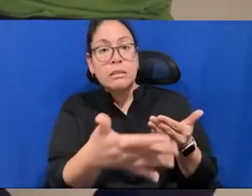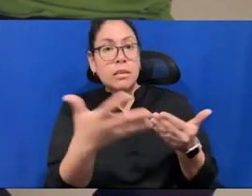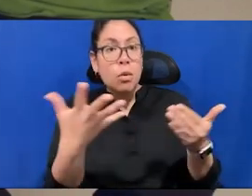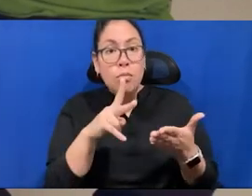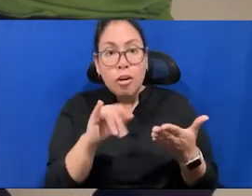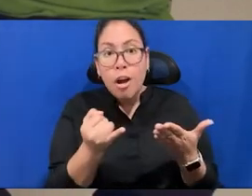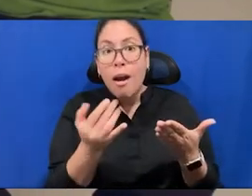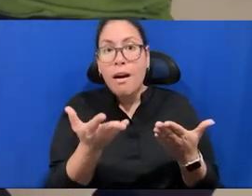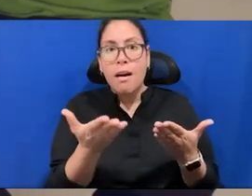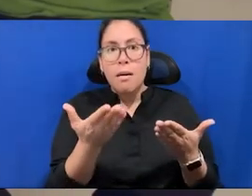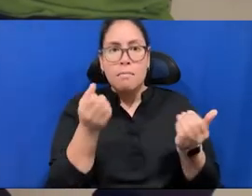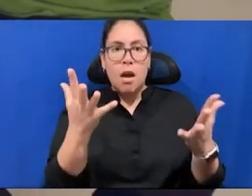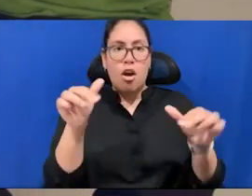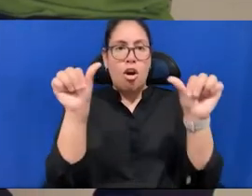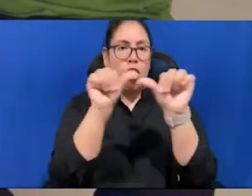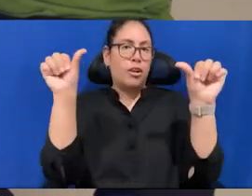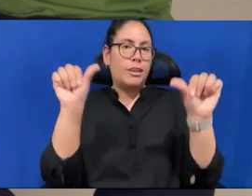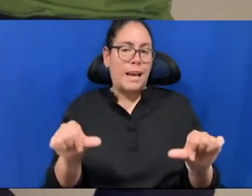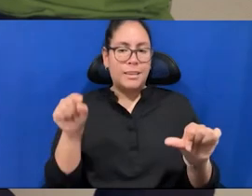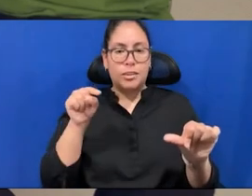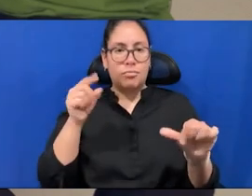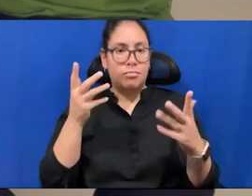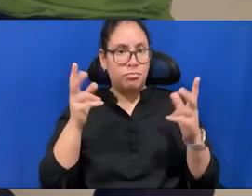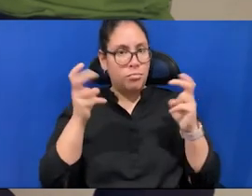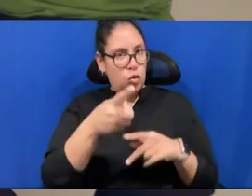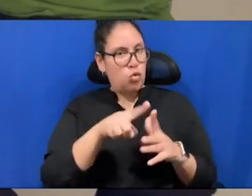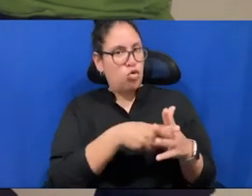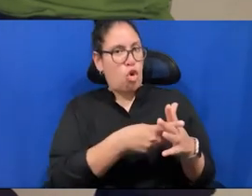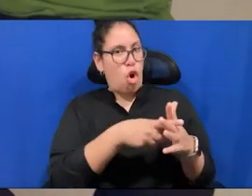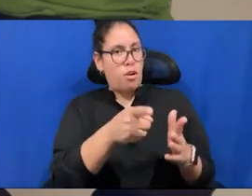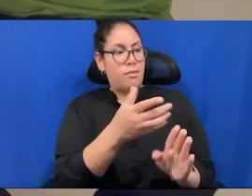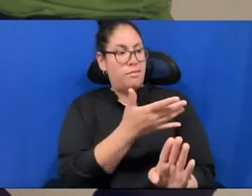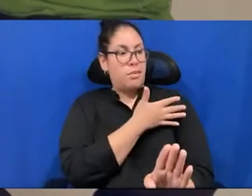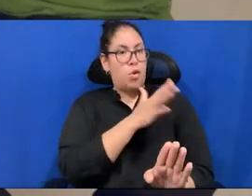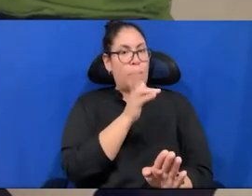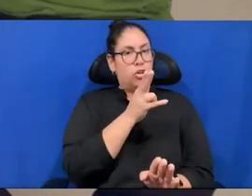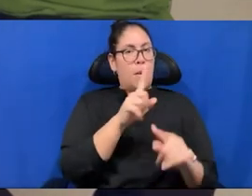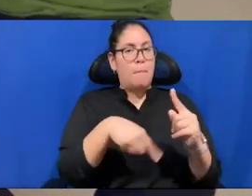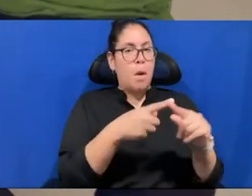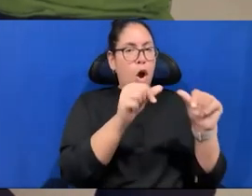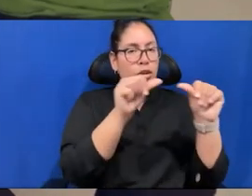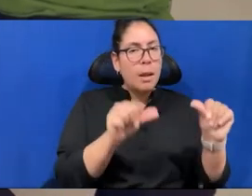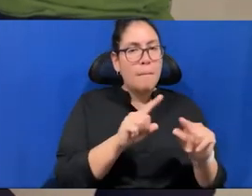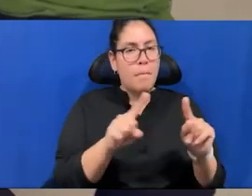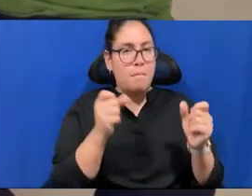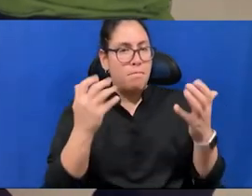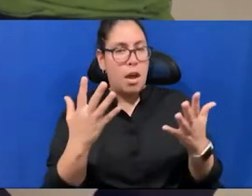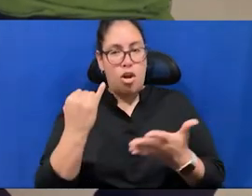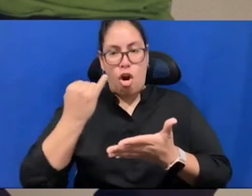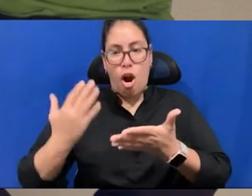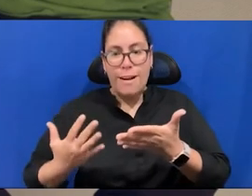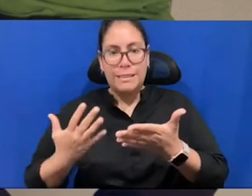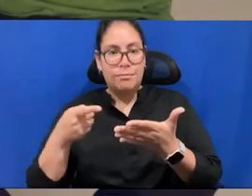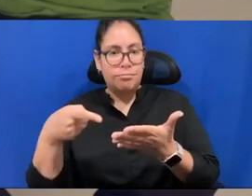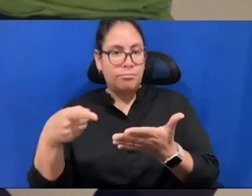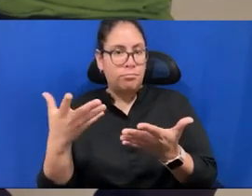unrealized projects. And you started as an architect, but we know very little about artists unrealized projects. And the reasons for projects to be unrealized are